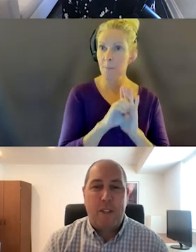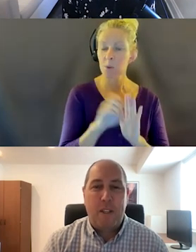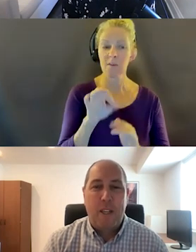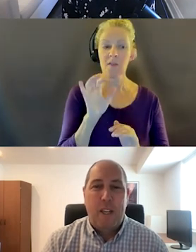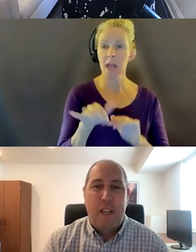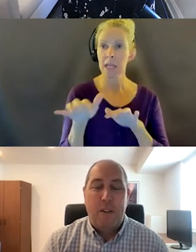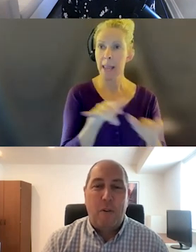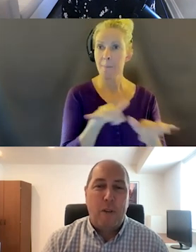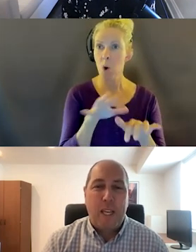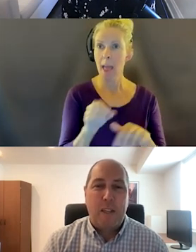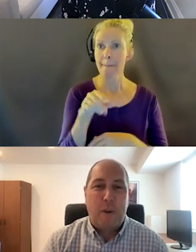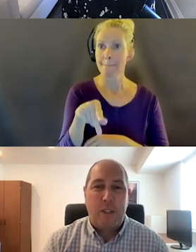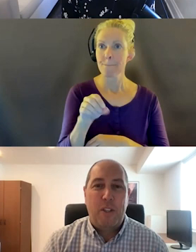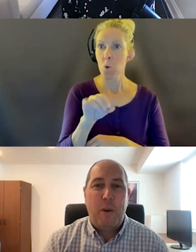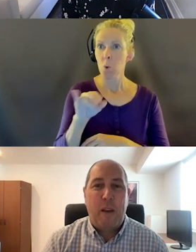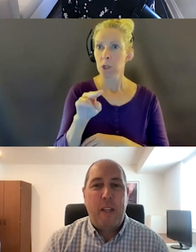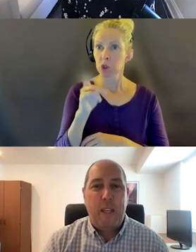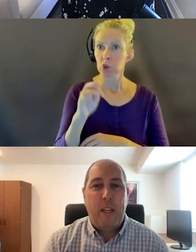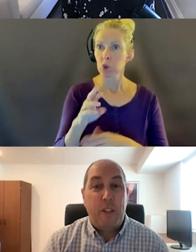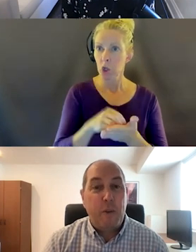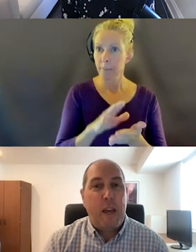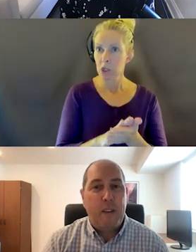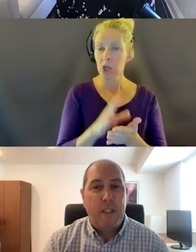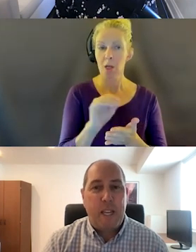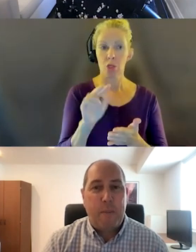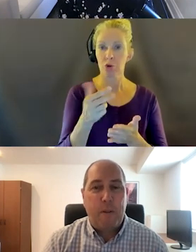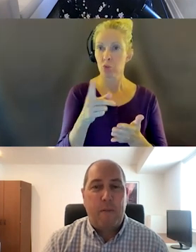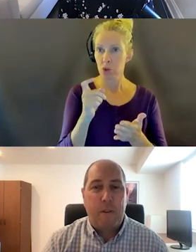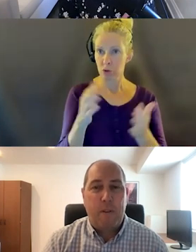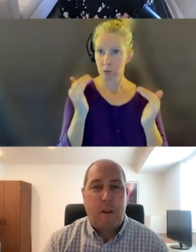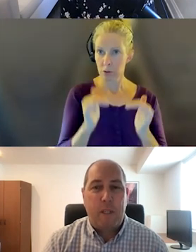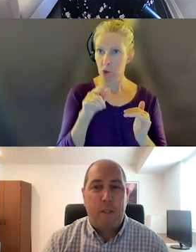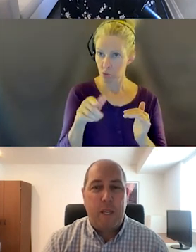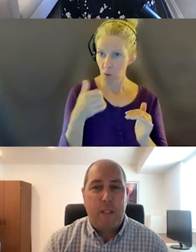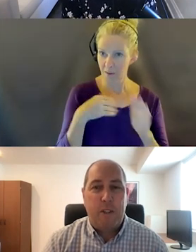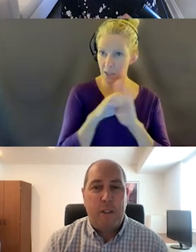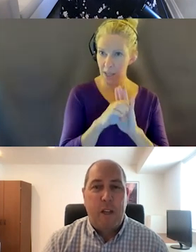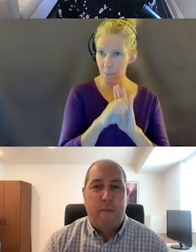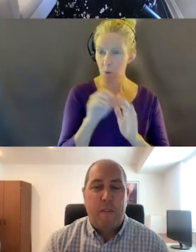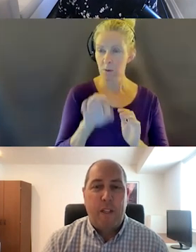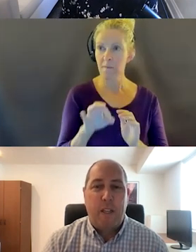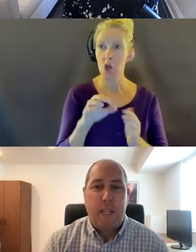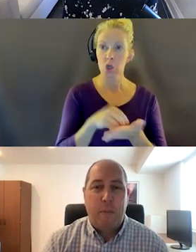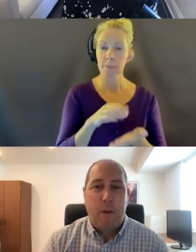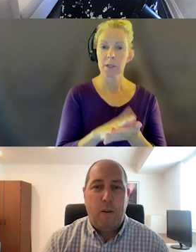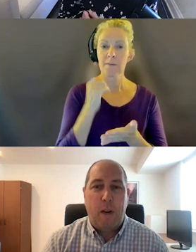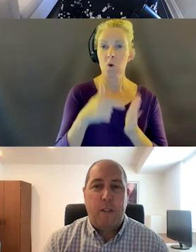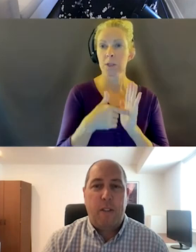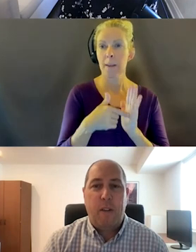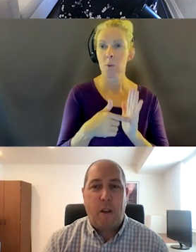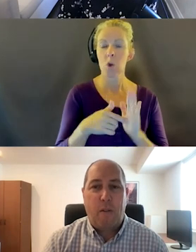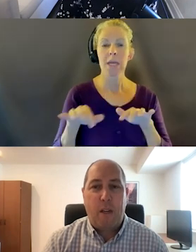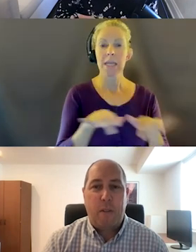documentation? And a third related question, do you have an example of good documentation for things like keyboard